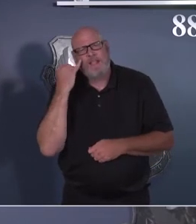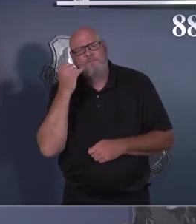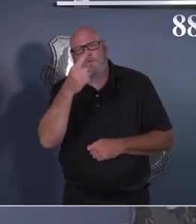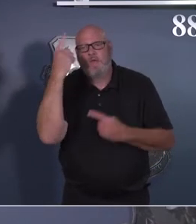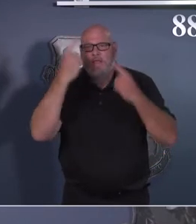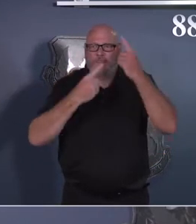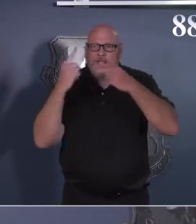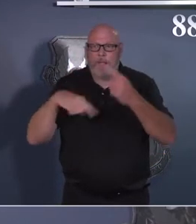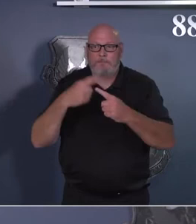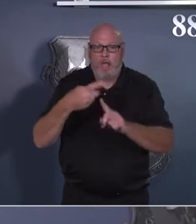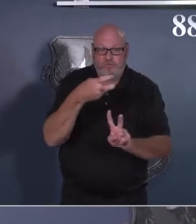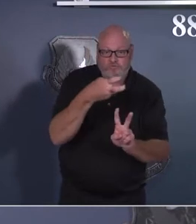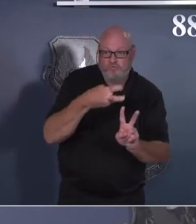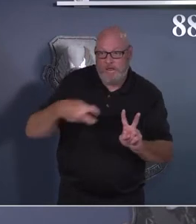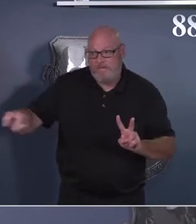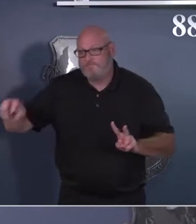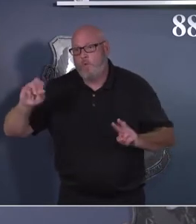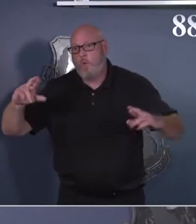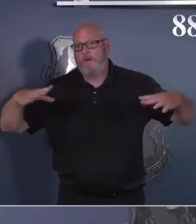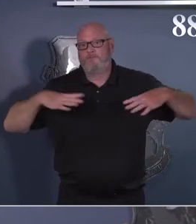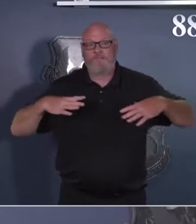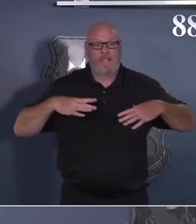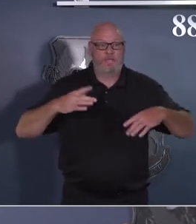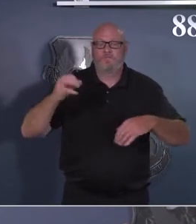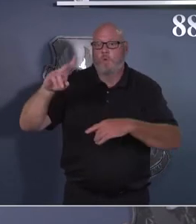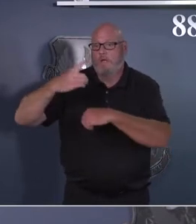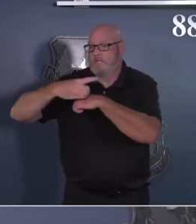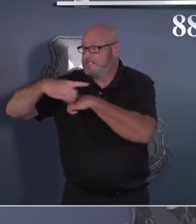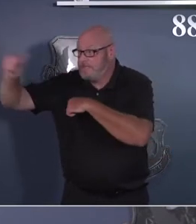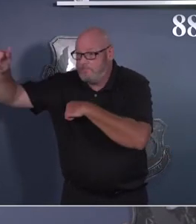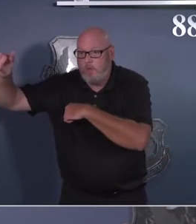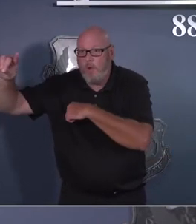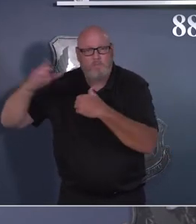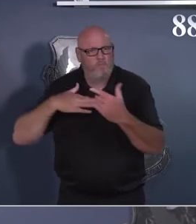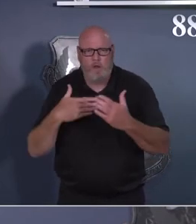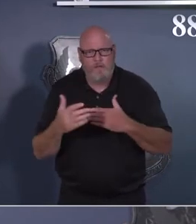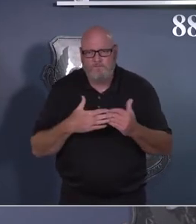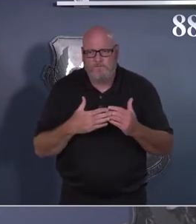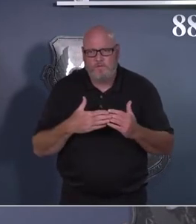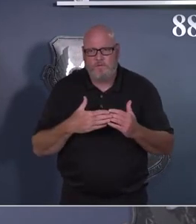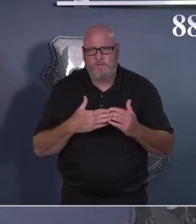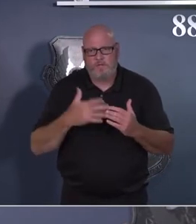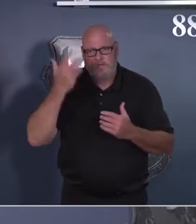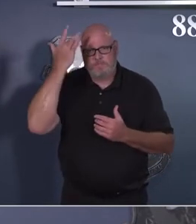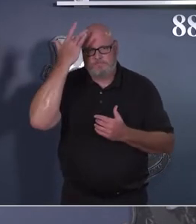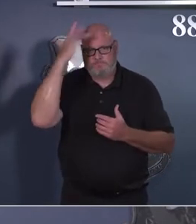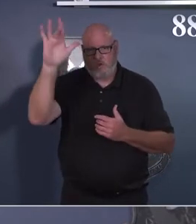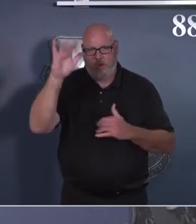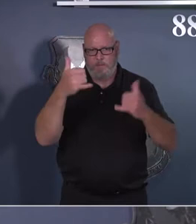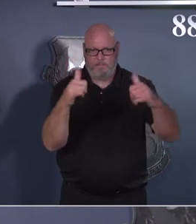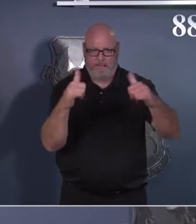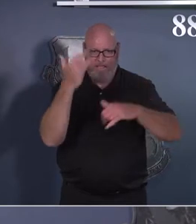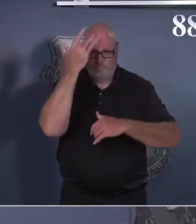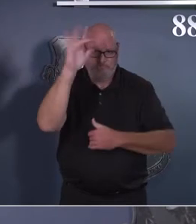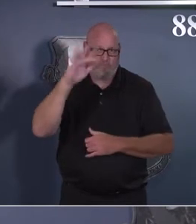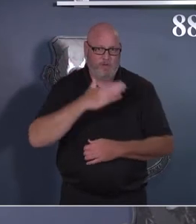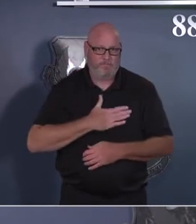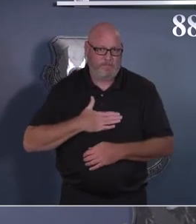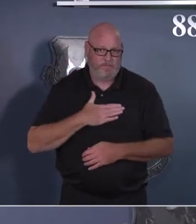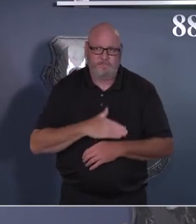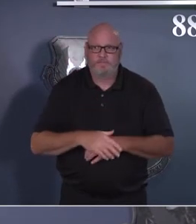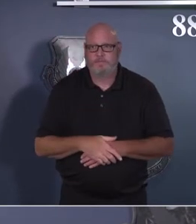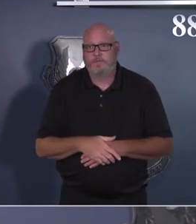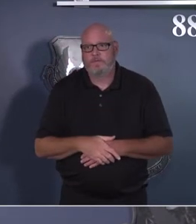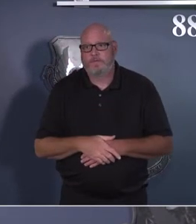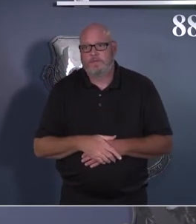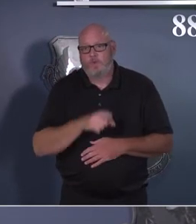for official work travel, be smart about it. If you follow the news and see some of the areas, we know